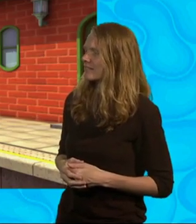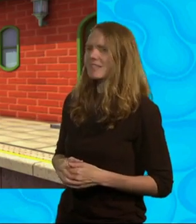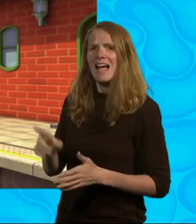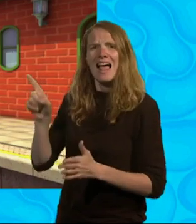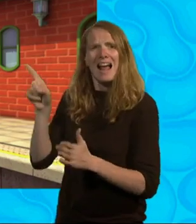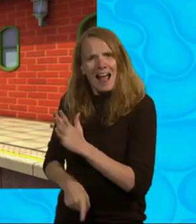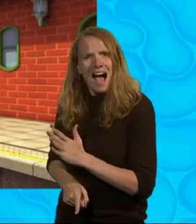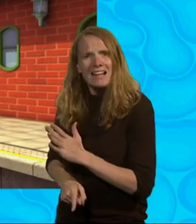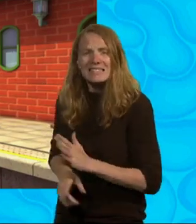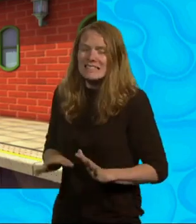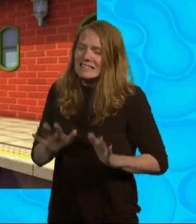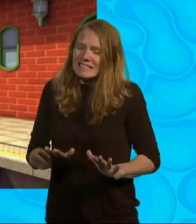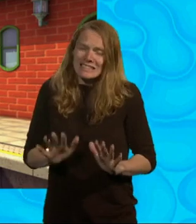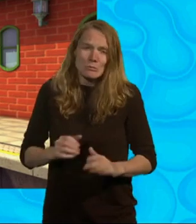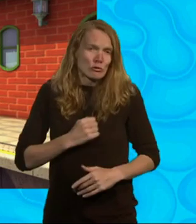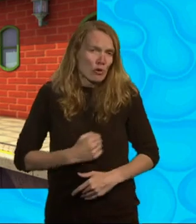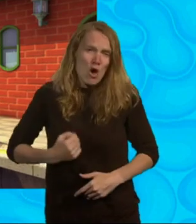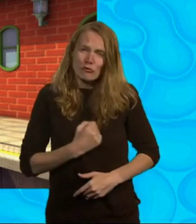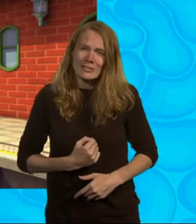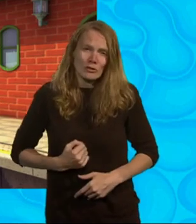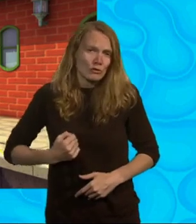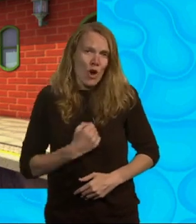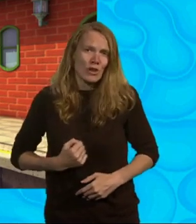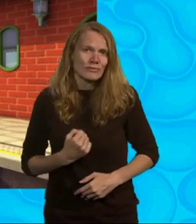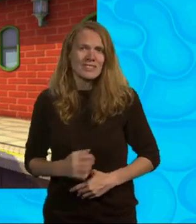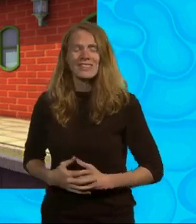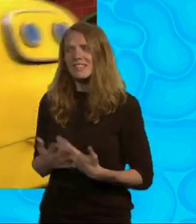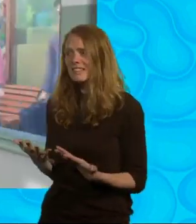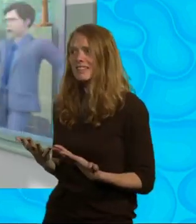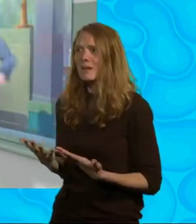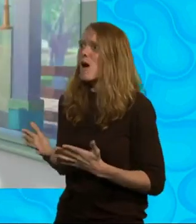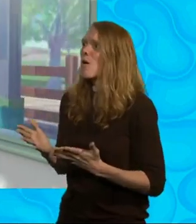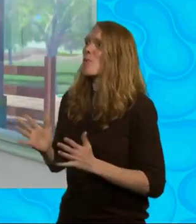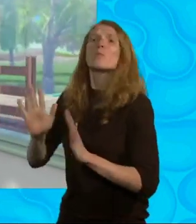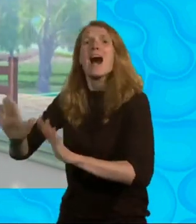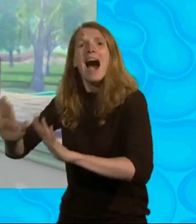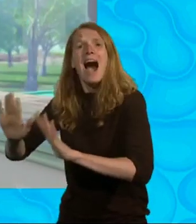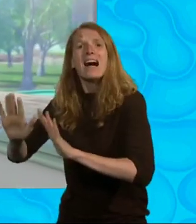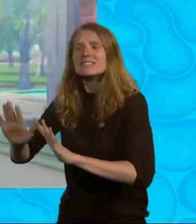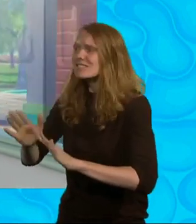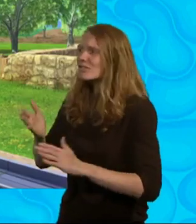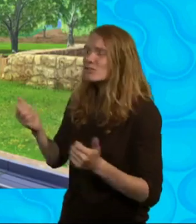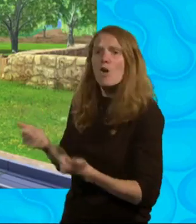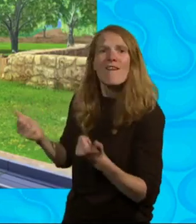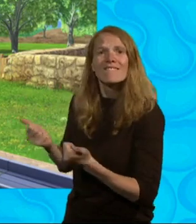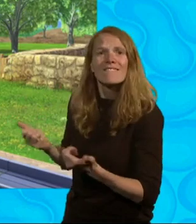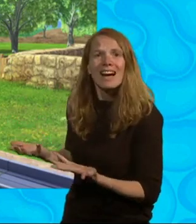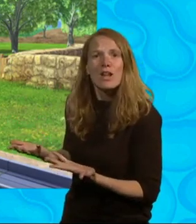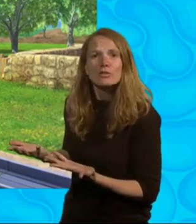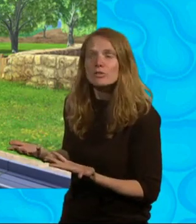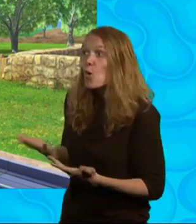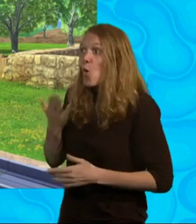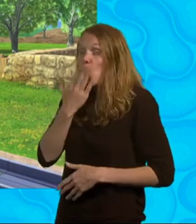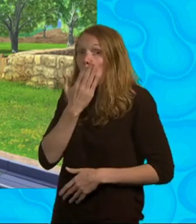You're late! I'm really sorry. I'll make up the time. Hey, you didn't wait for everybody to get on. Oh,